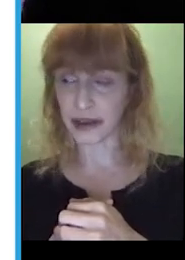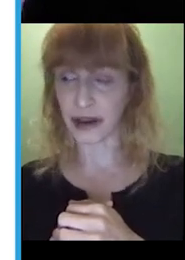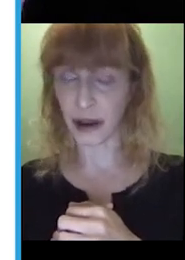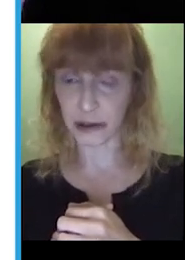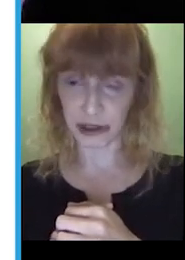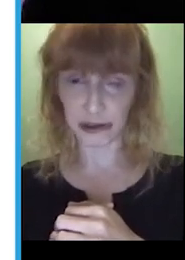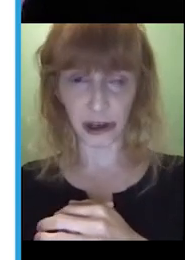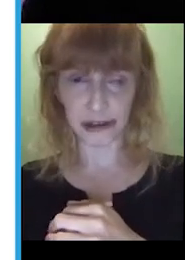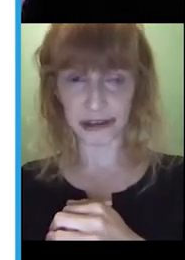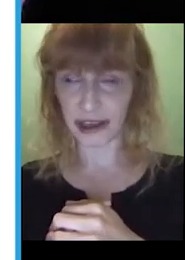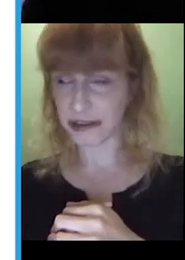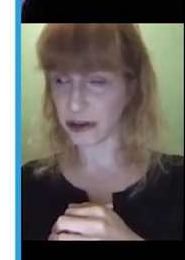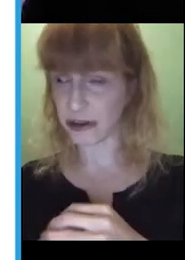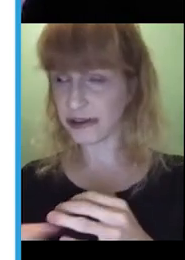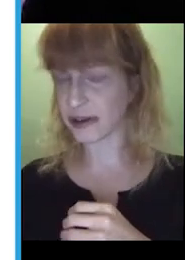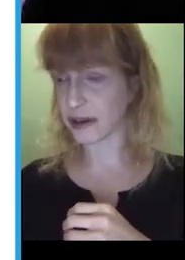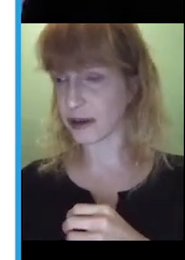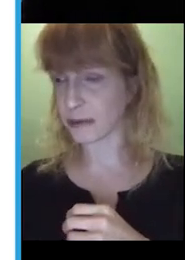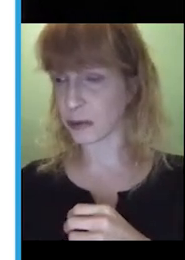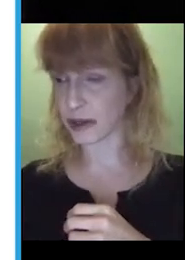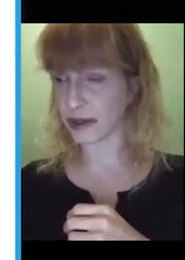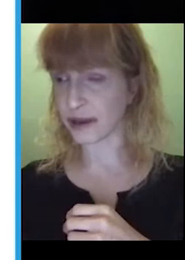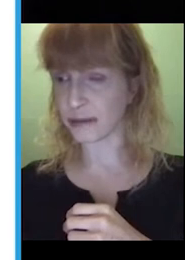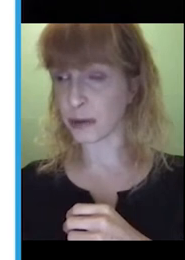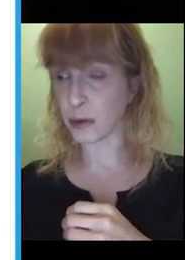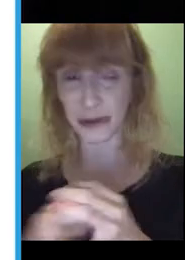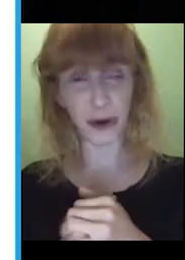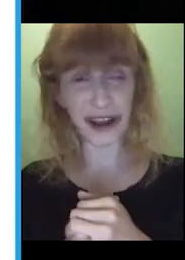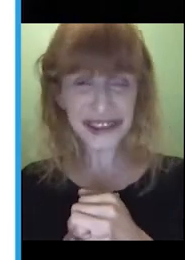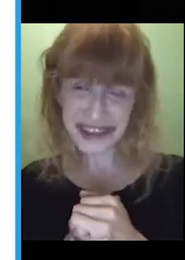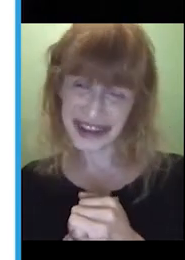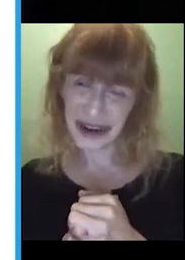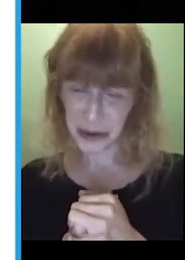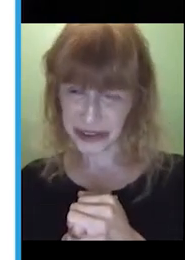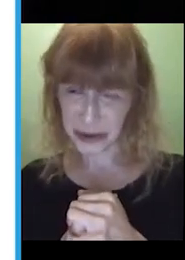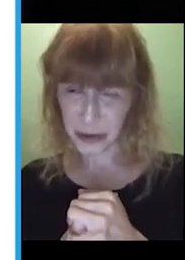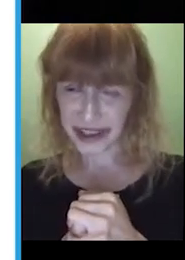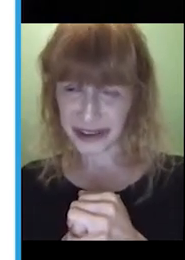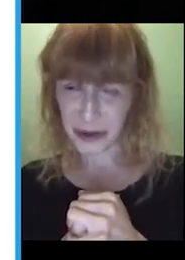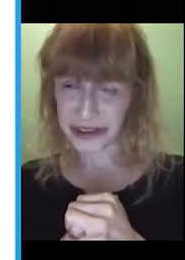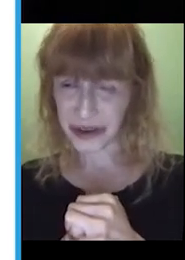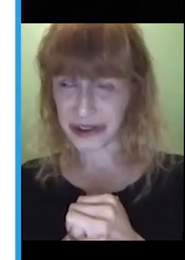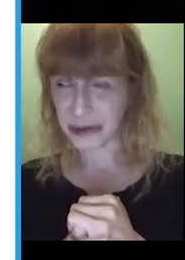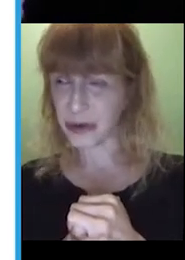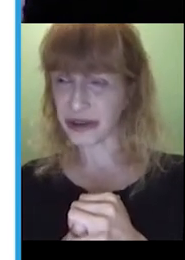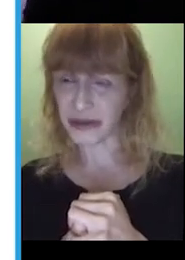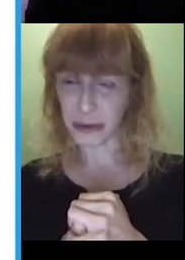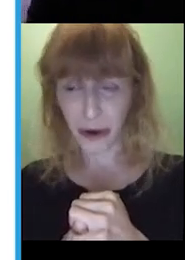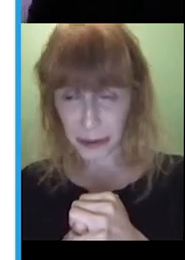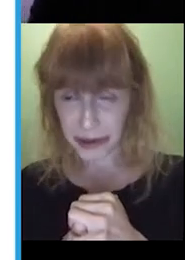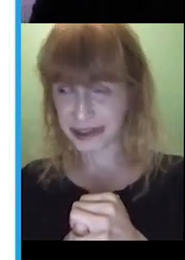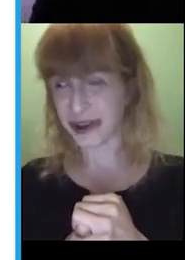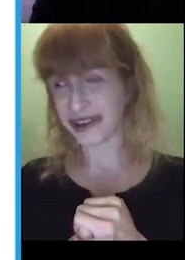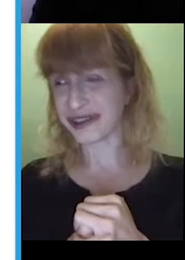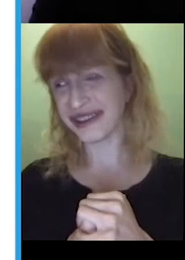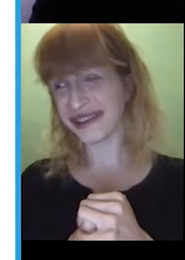thinking about encouraging a child to take turns, we can pause and wait. Pausing and waiting is always going to be one of your